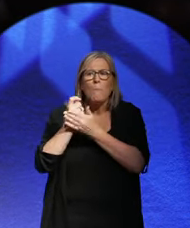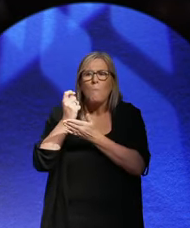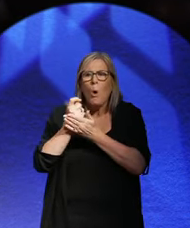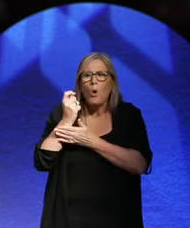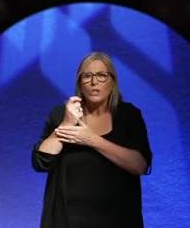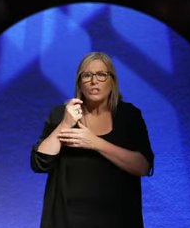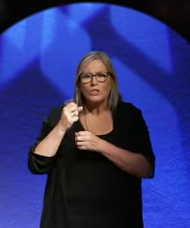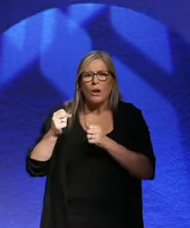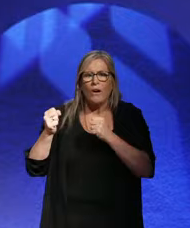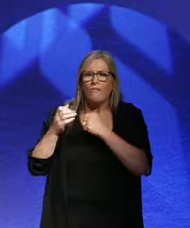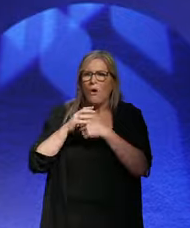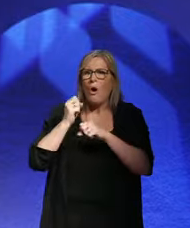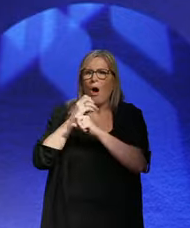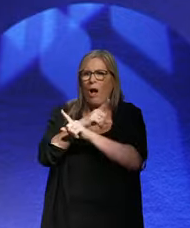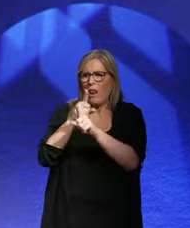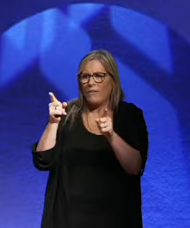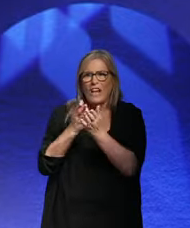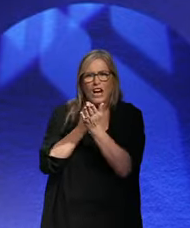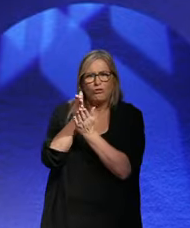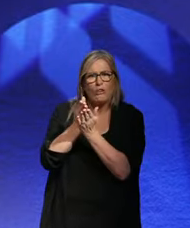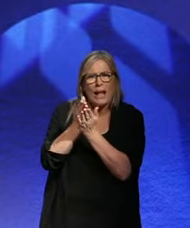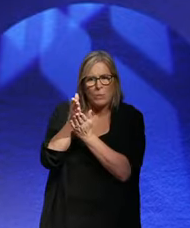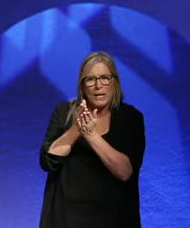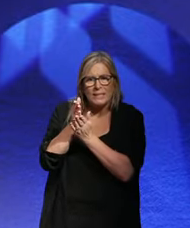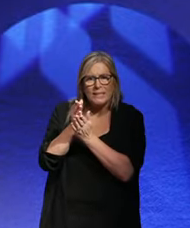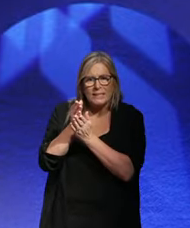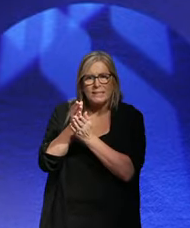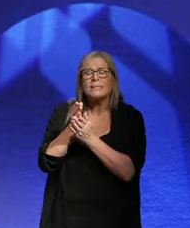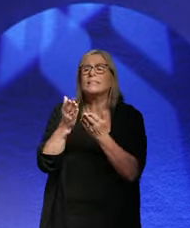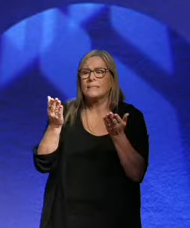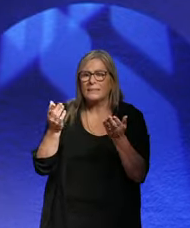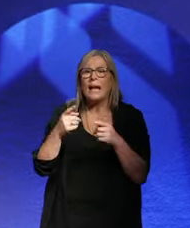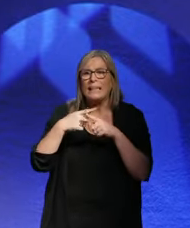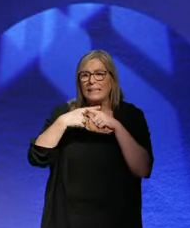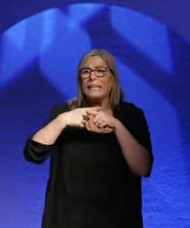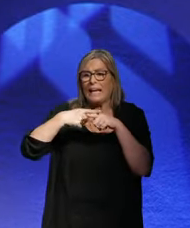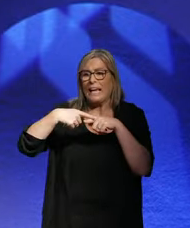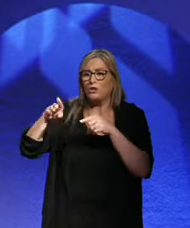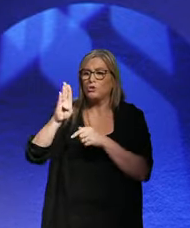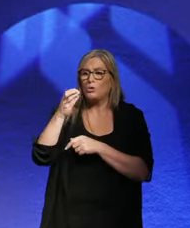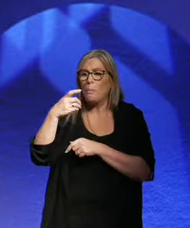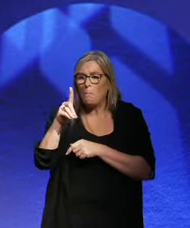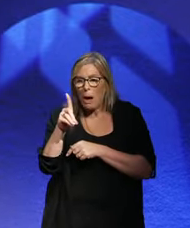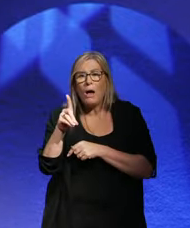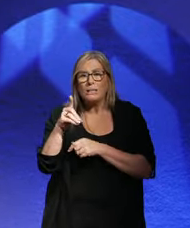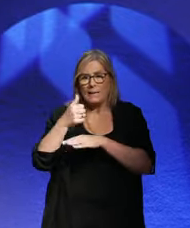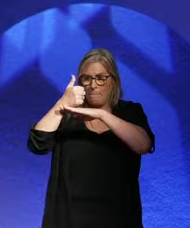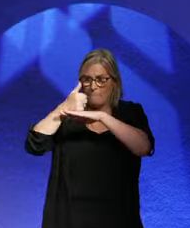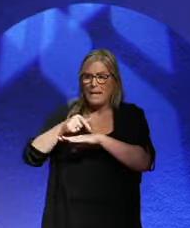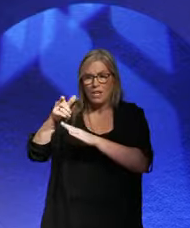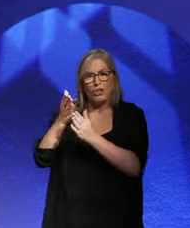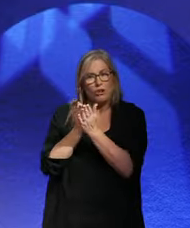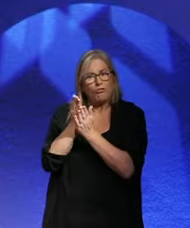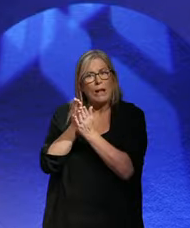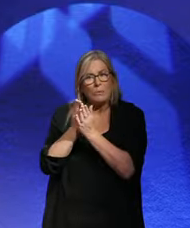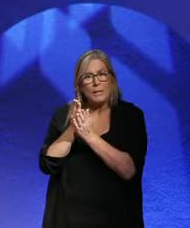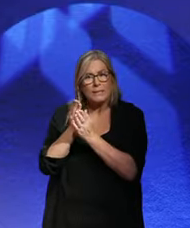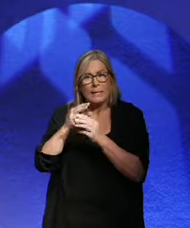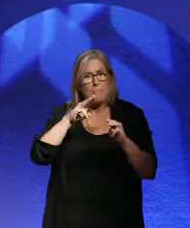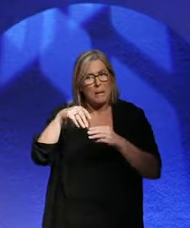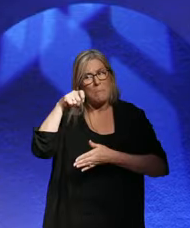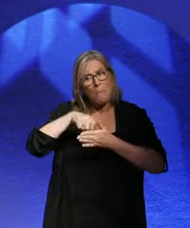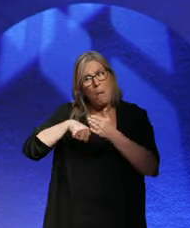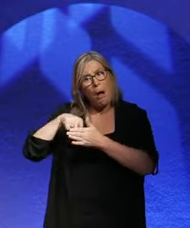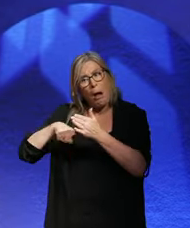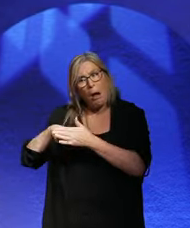railways, and they issued bonds based on the railways. Now, these bonds were successful. People bought them because they were saying,